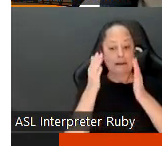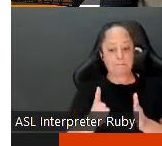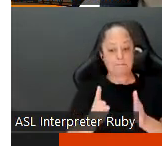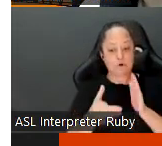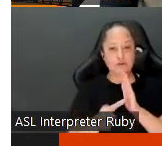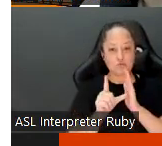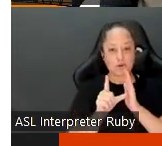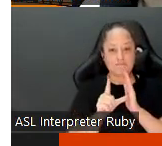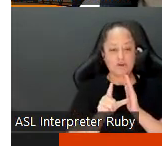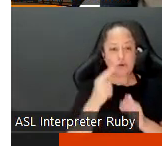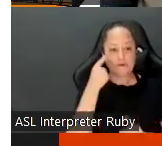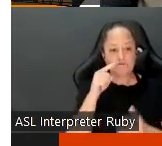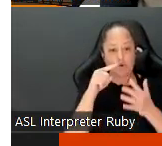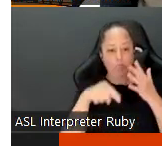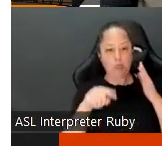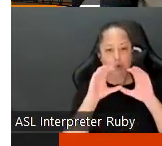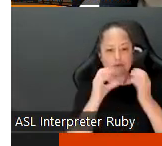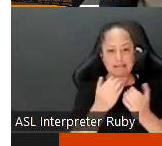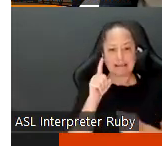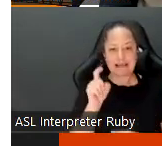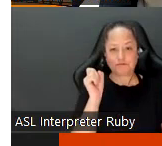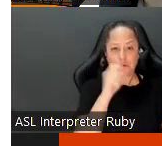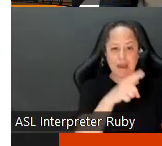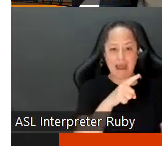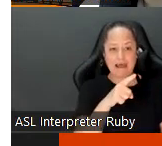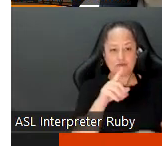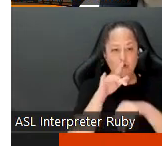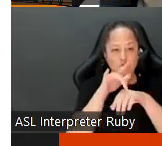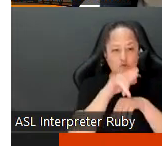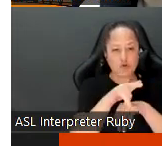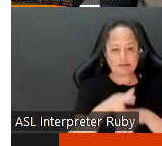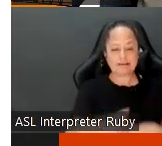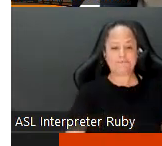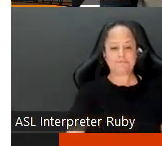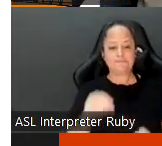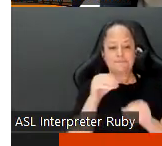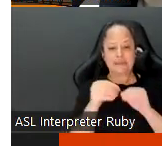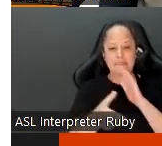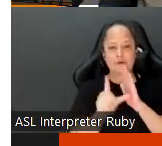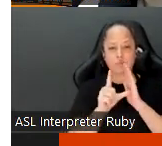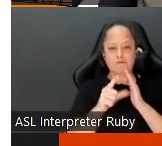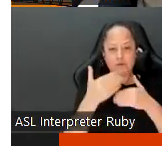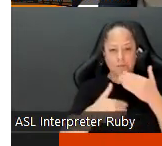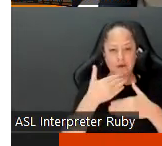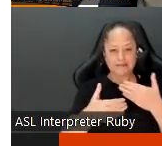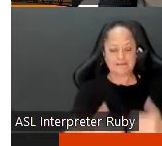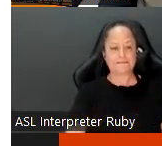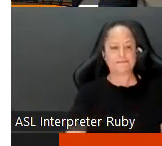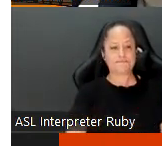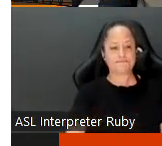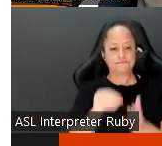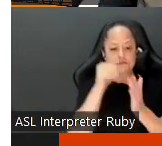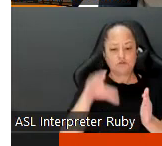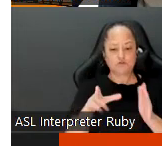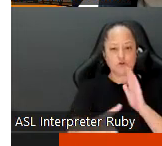believe uh for those classes you'd have to ask really early in the review process okay so student